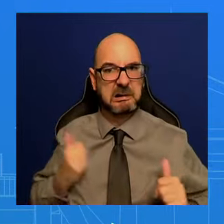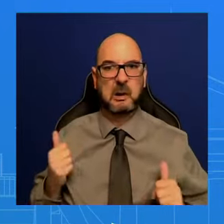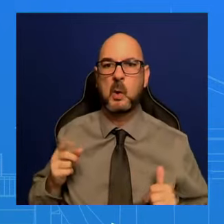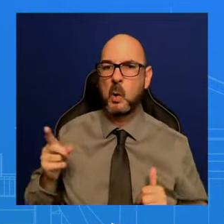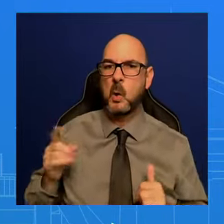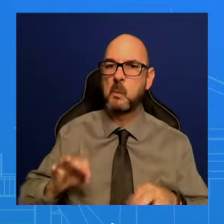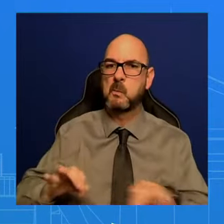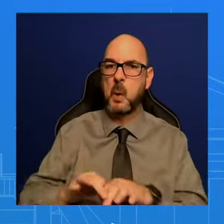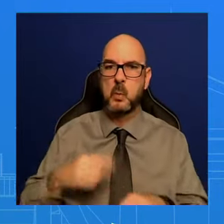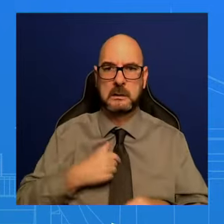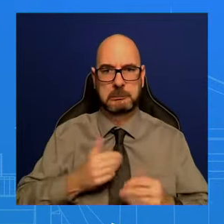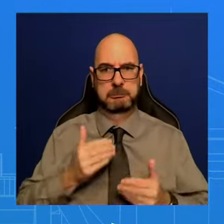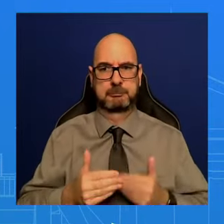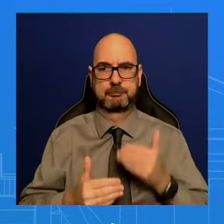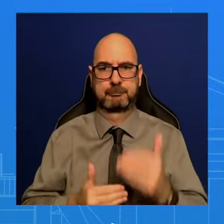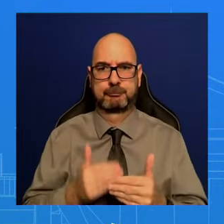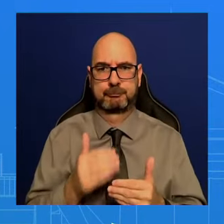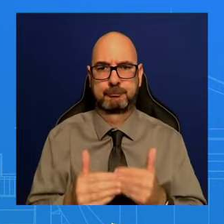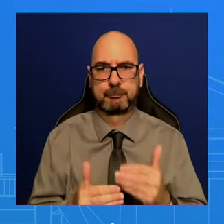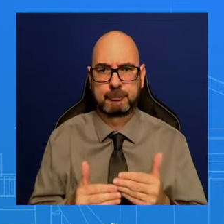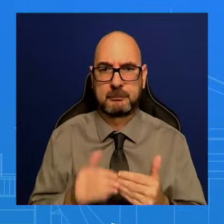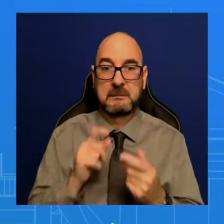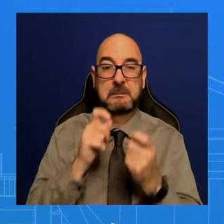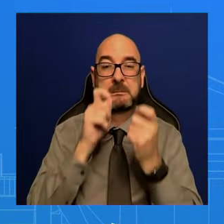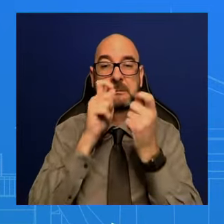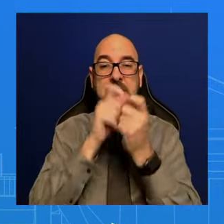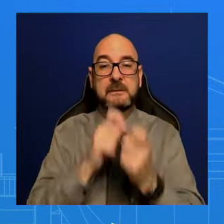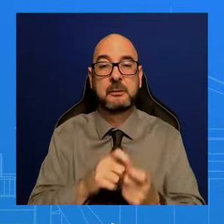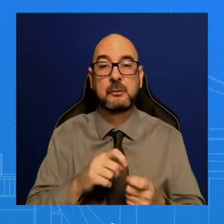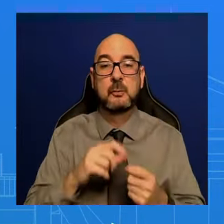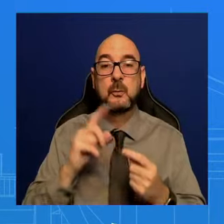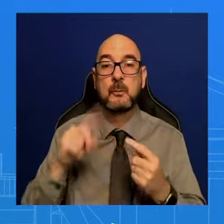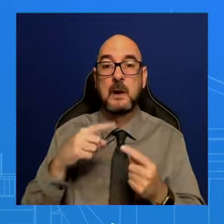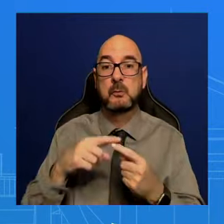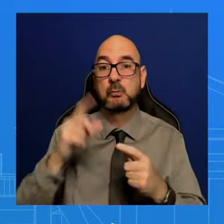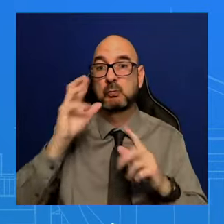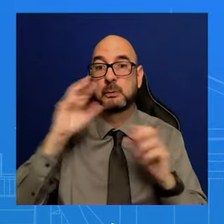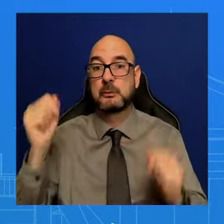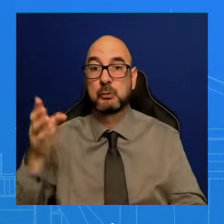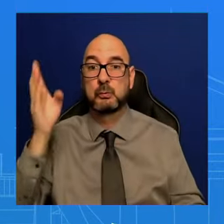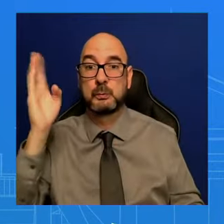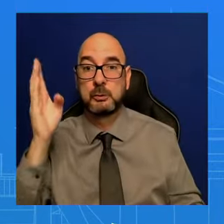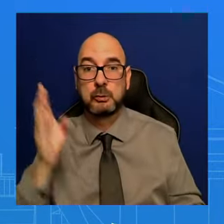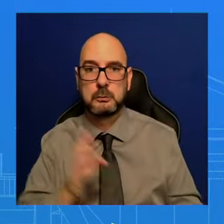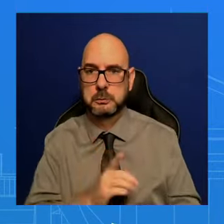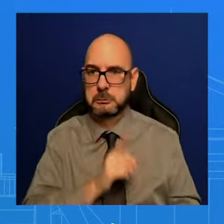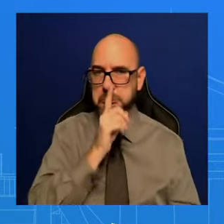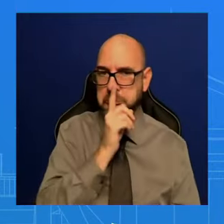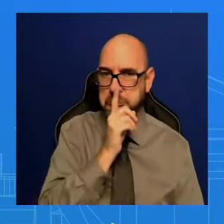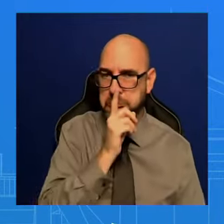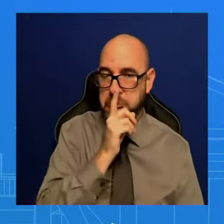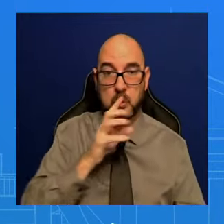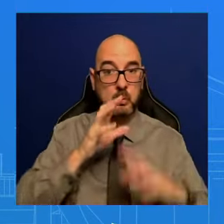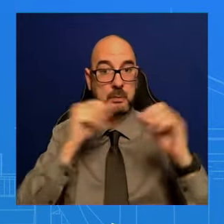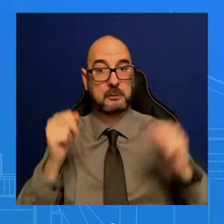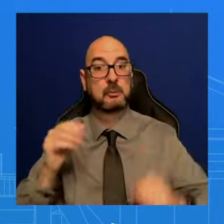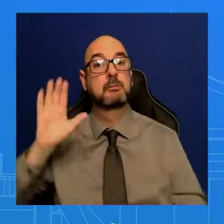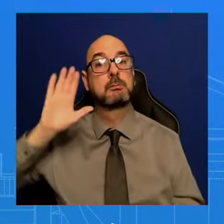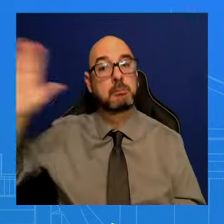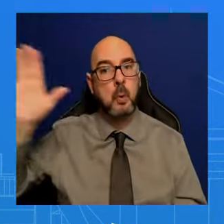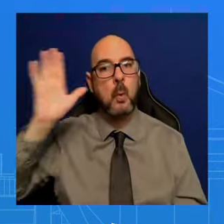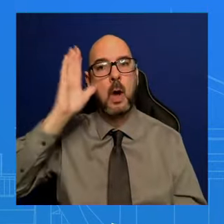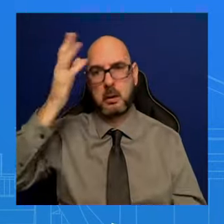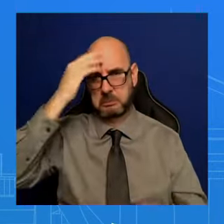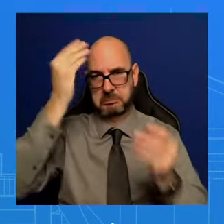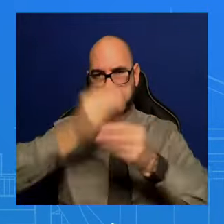specifics into the President's speech. I think that's important. I've got to let the President speak to that. You heard me at the top talk about the importance of